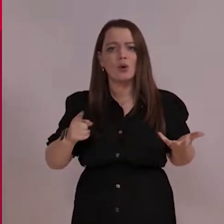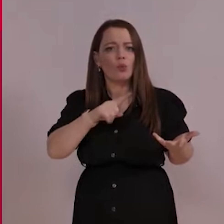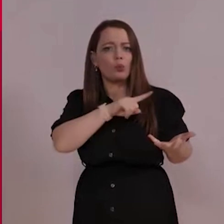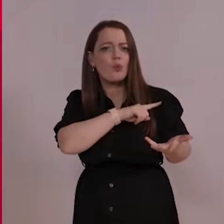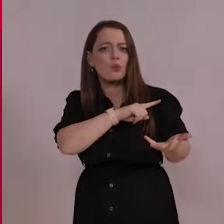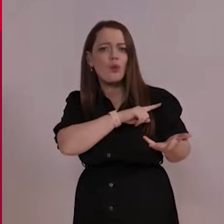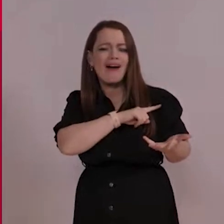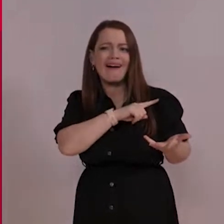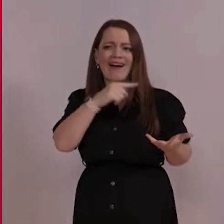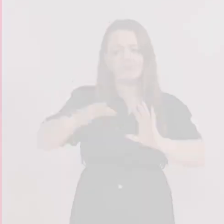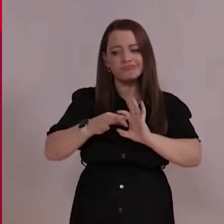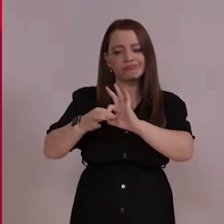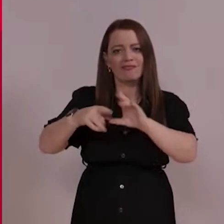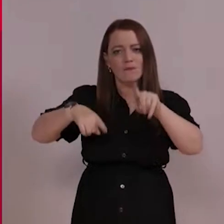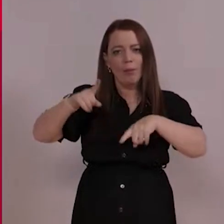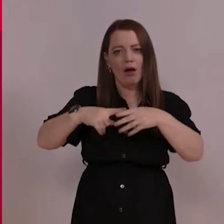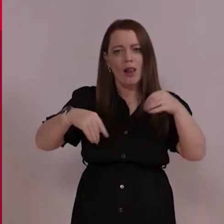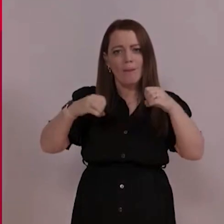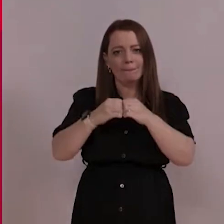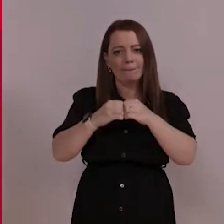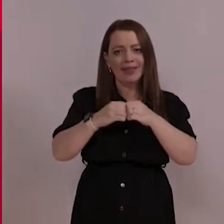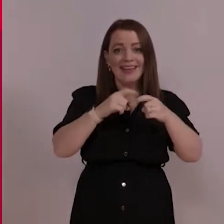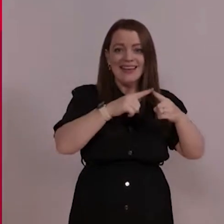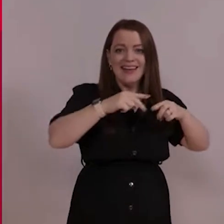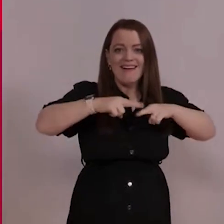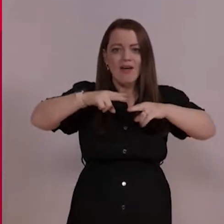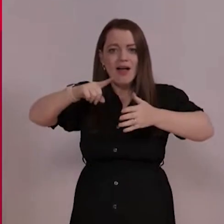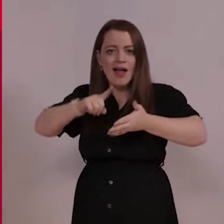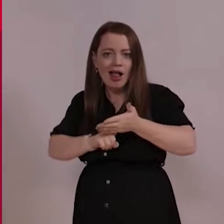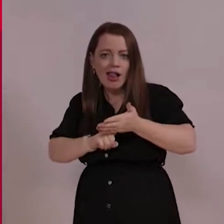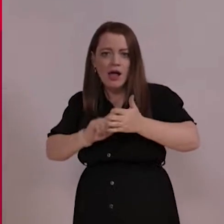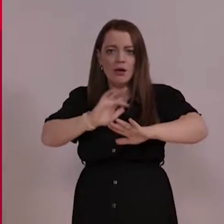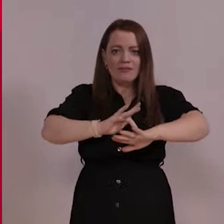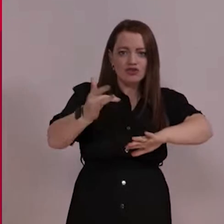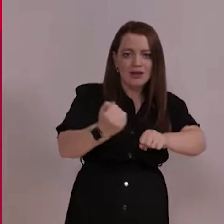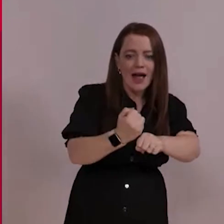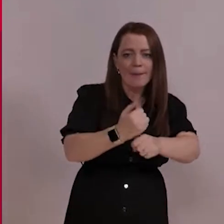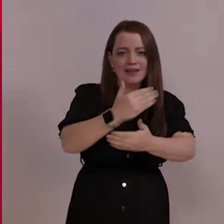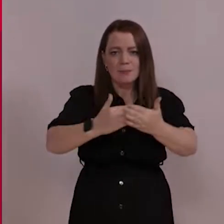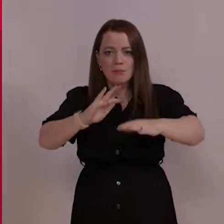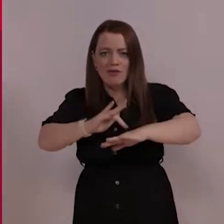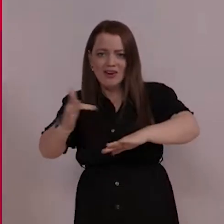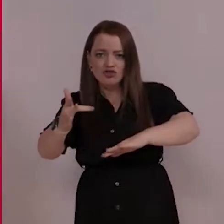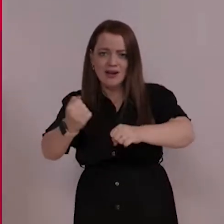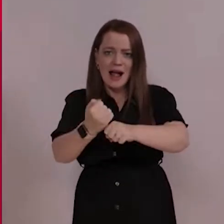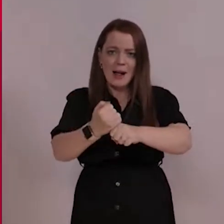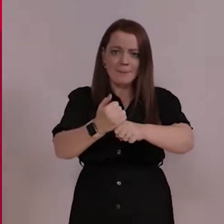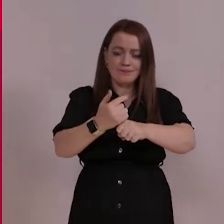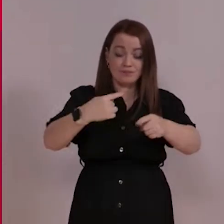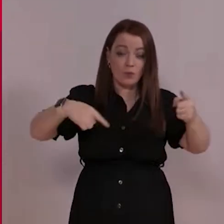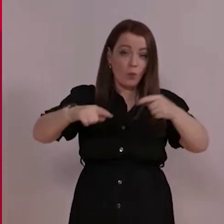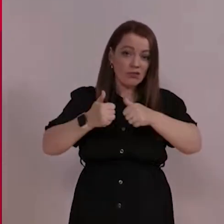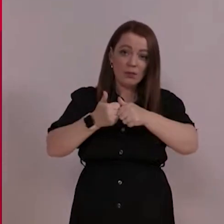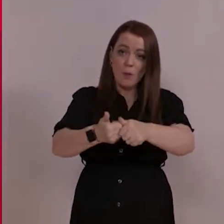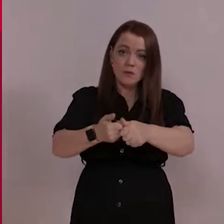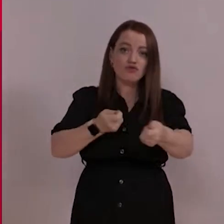think to tinker with that. And the EFL, the professional game, the semi-professional game, the supporters are all behind the implementation of a